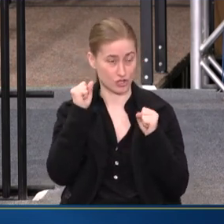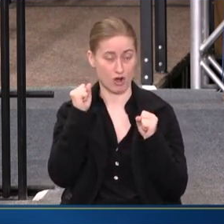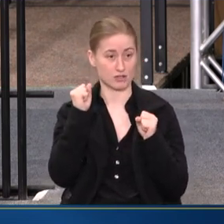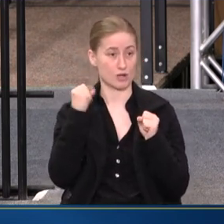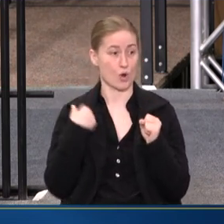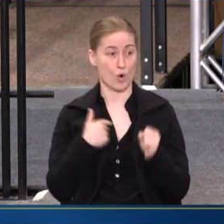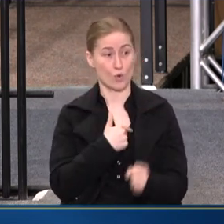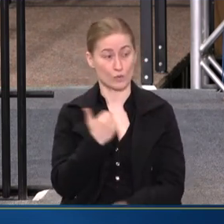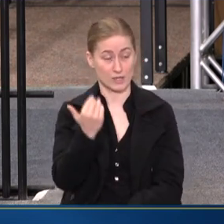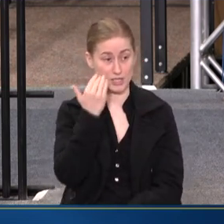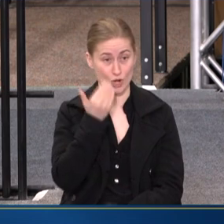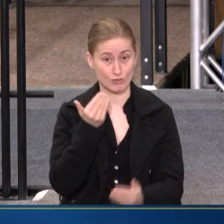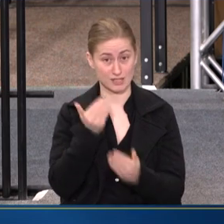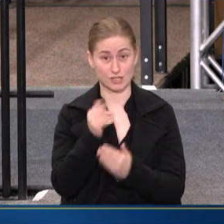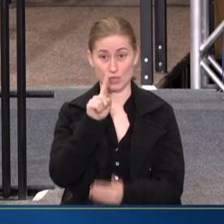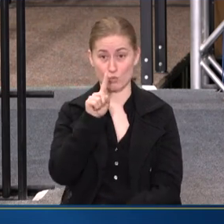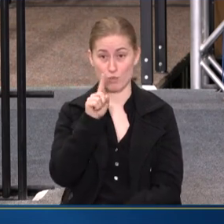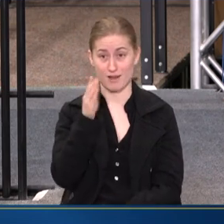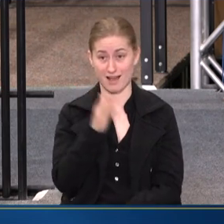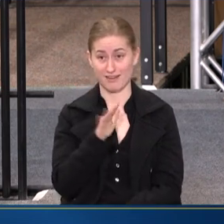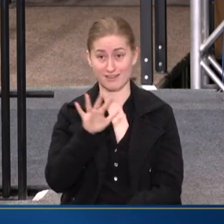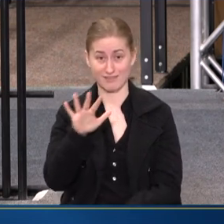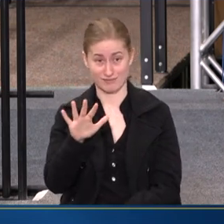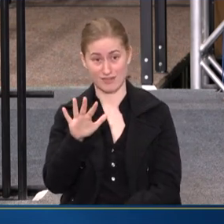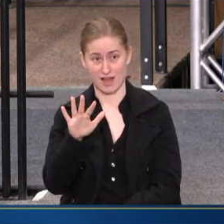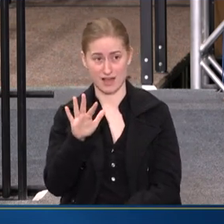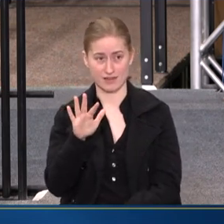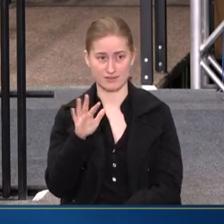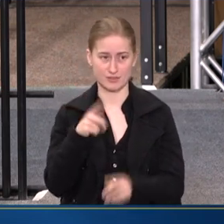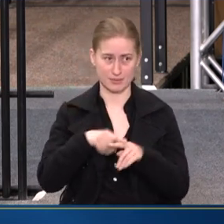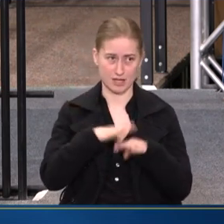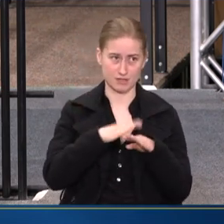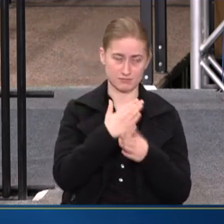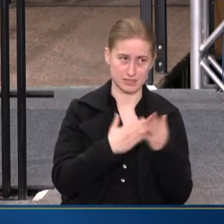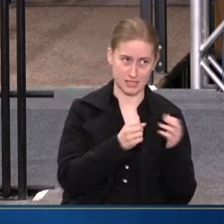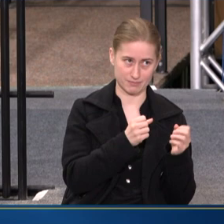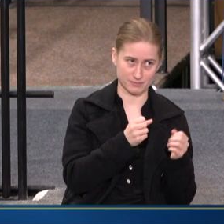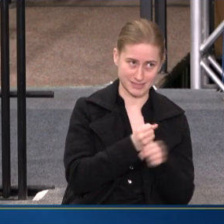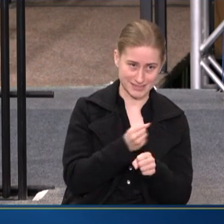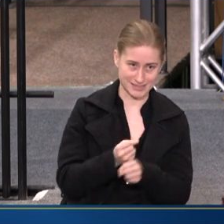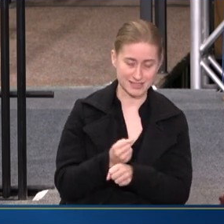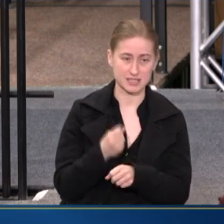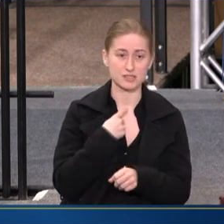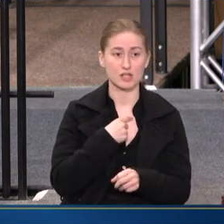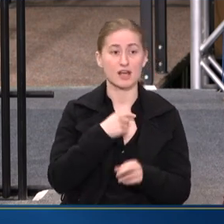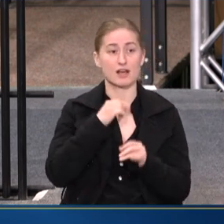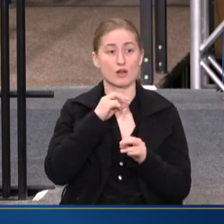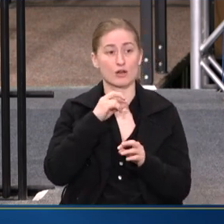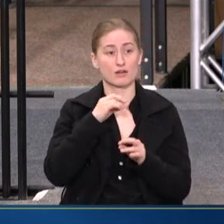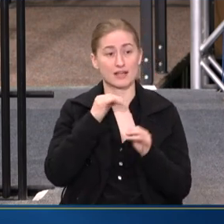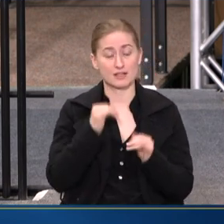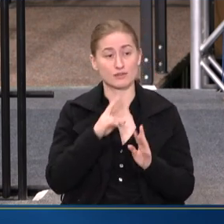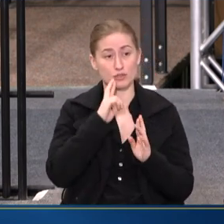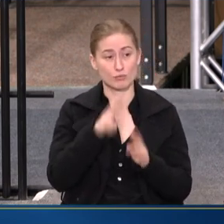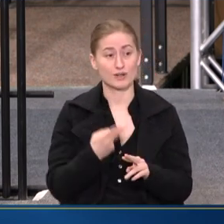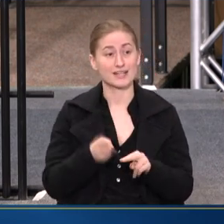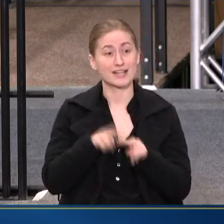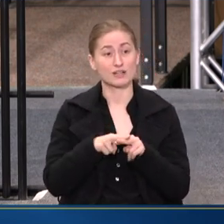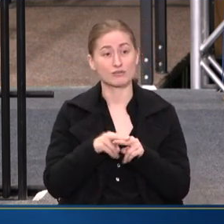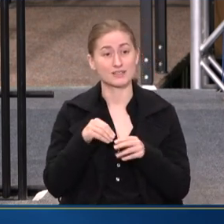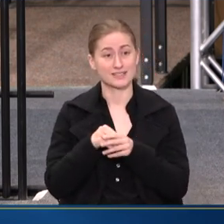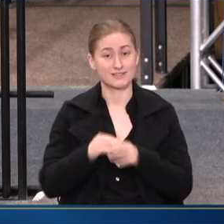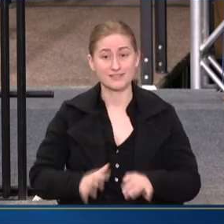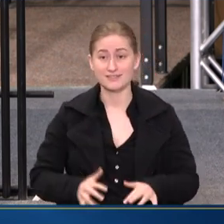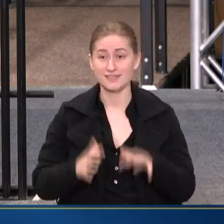THAT NEARLY ONE IN FIVE, BY SOME MEASURES, INDIVIDUALS HAVE REPORTED INCREASES IN